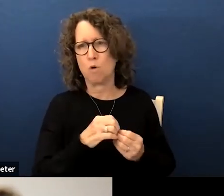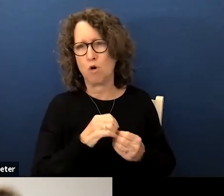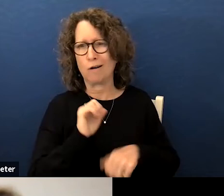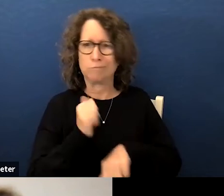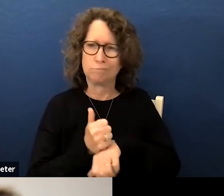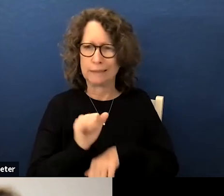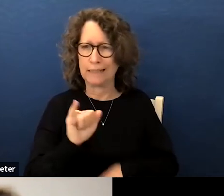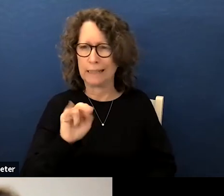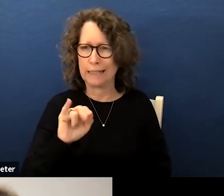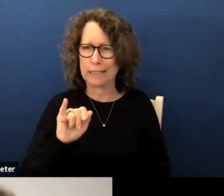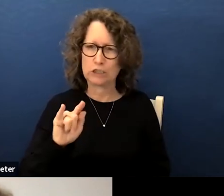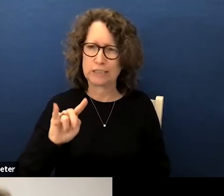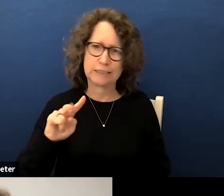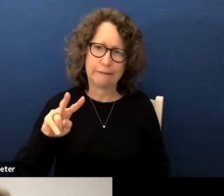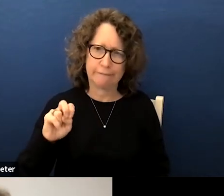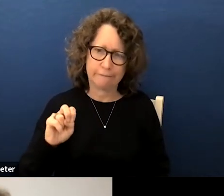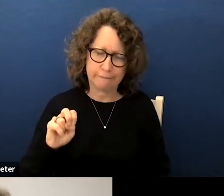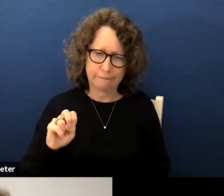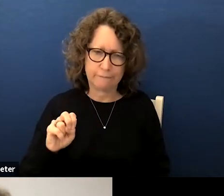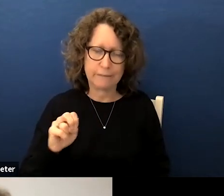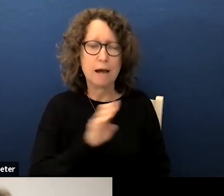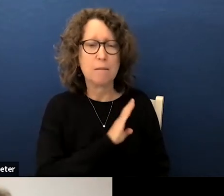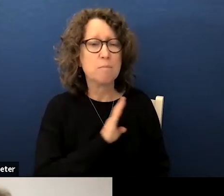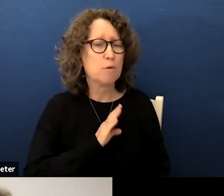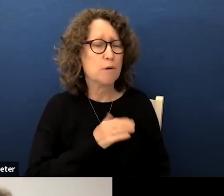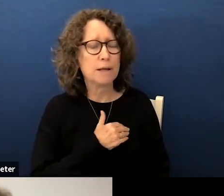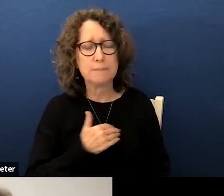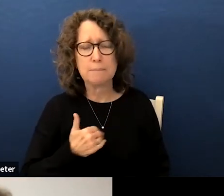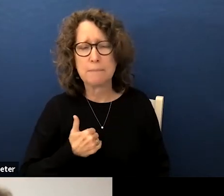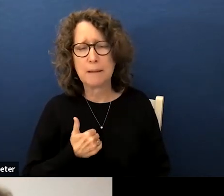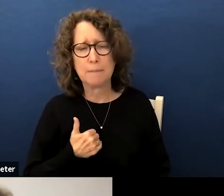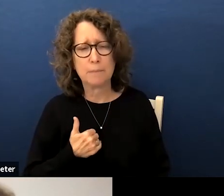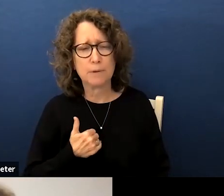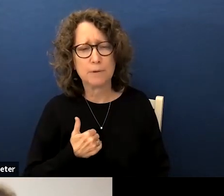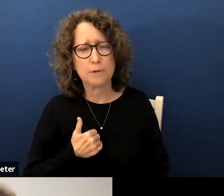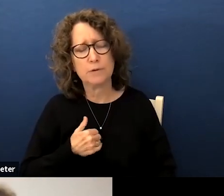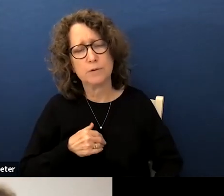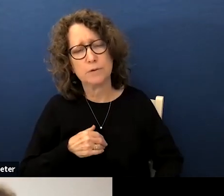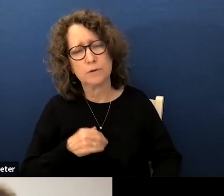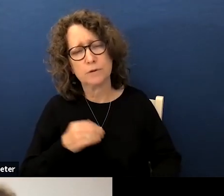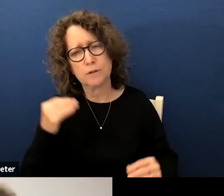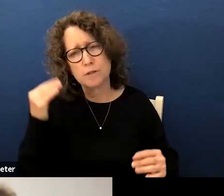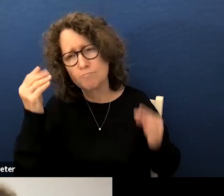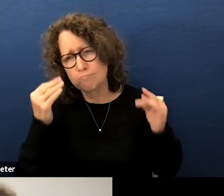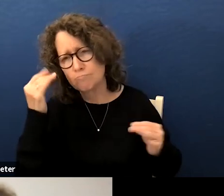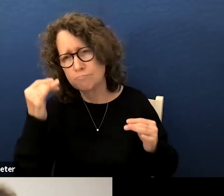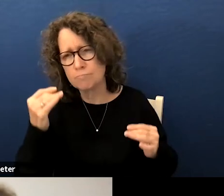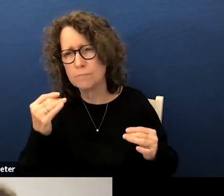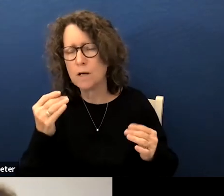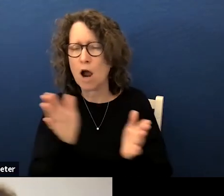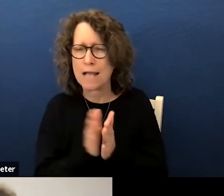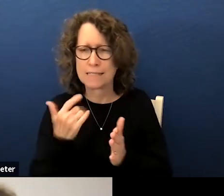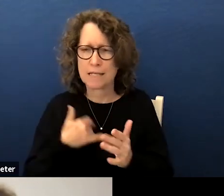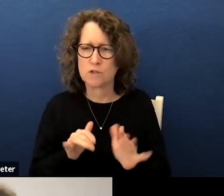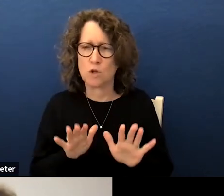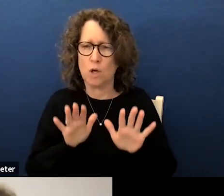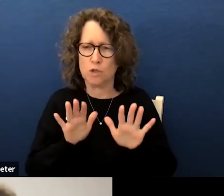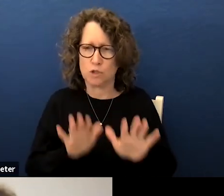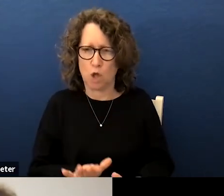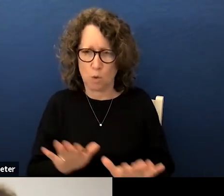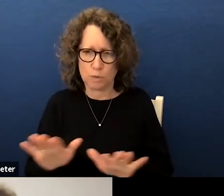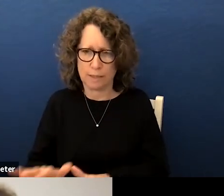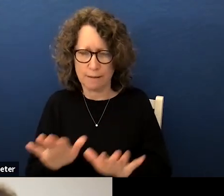if the if the board members after your deliberation wish to have a slow down and take a step back